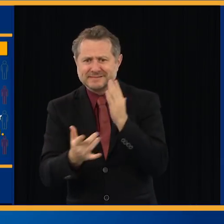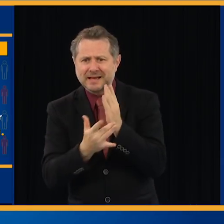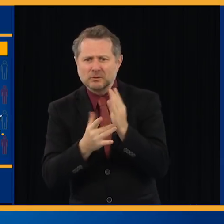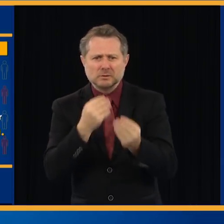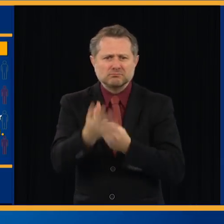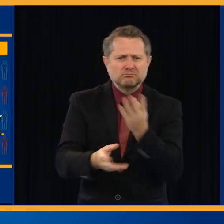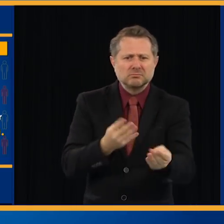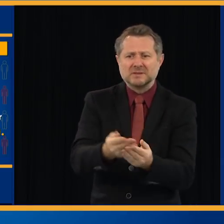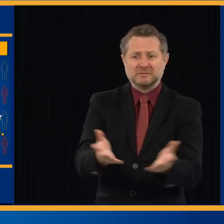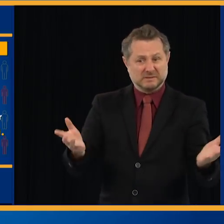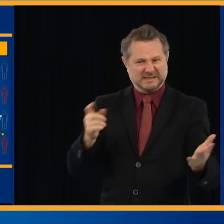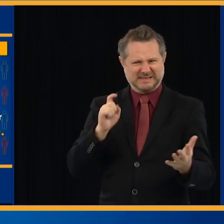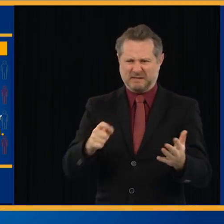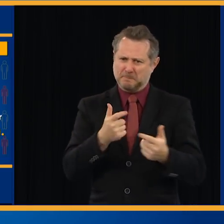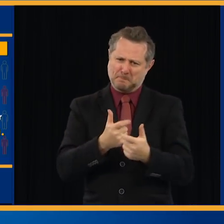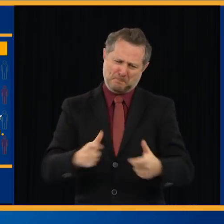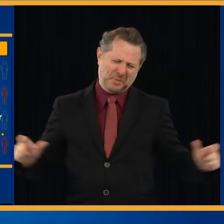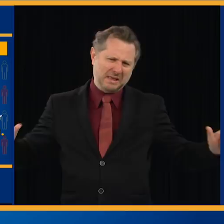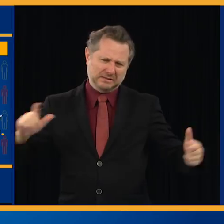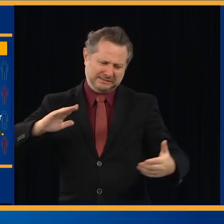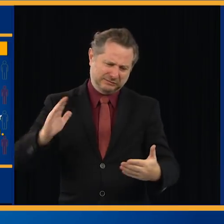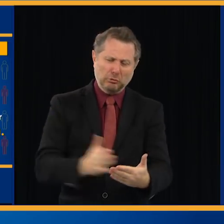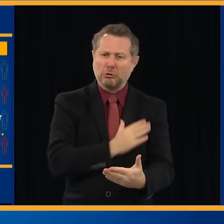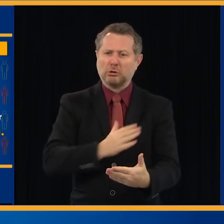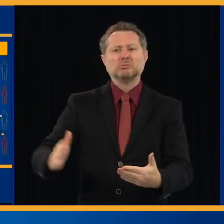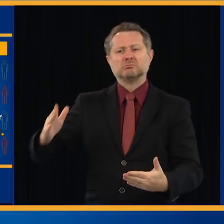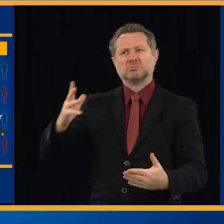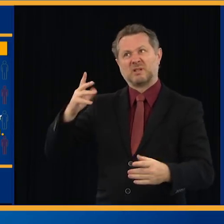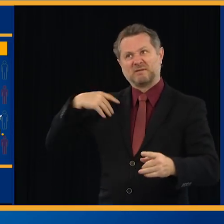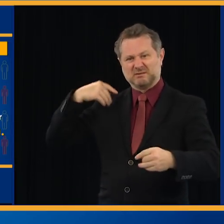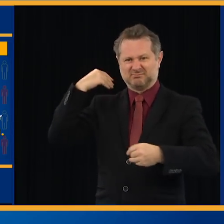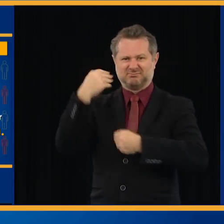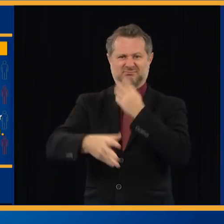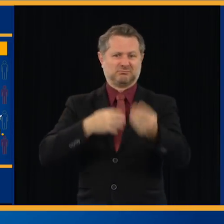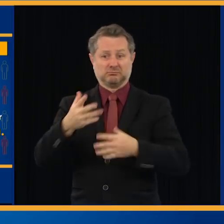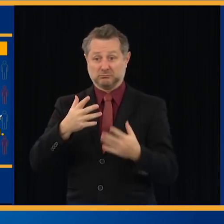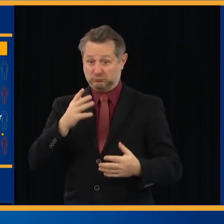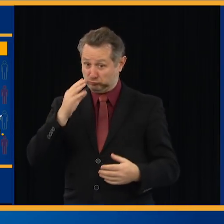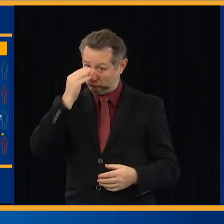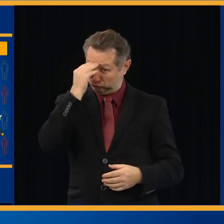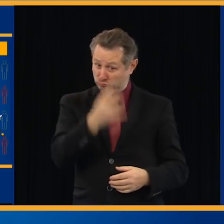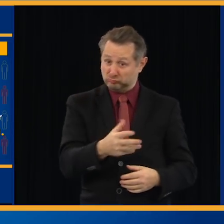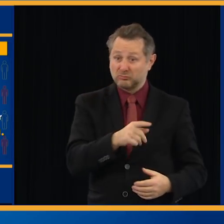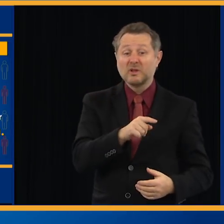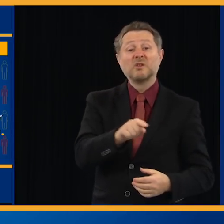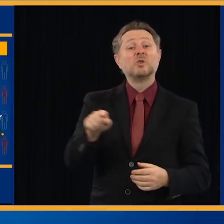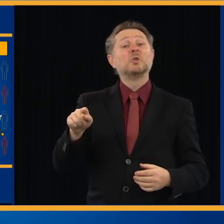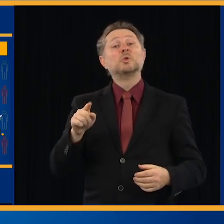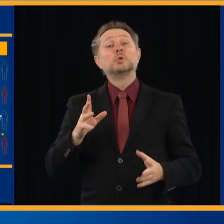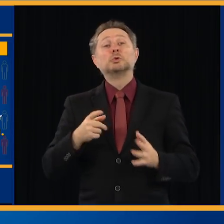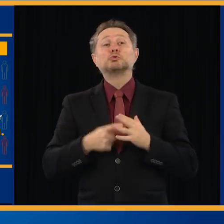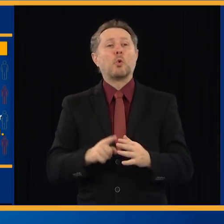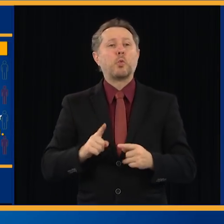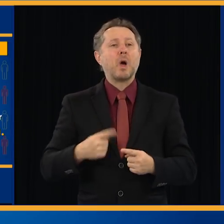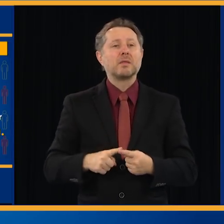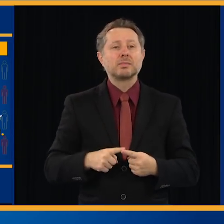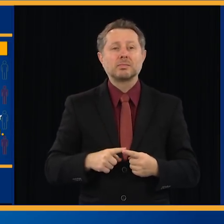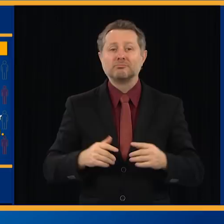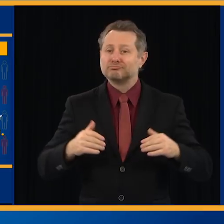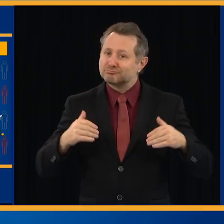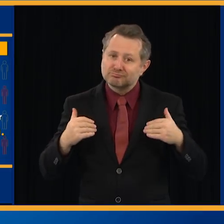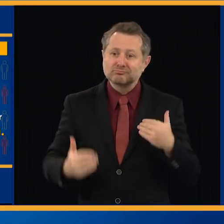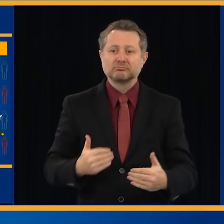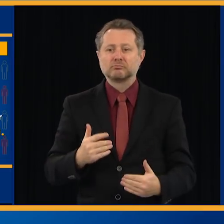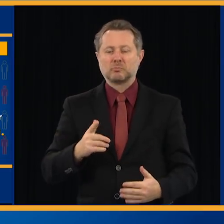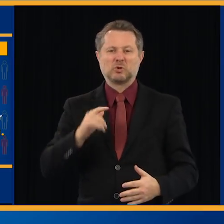never been done before, and by the way, we need it tomorrow. There is no time to go get a university